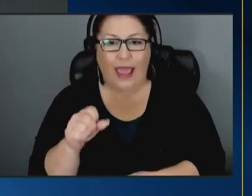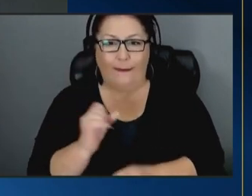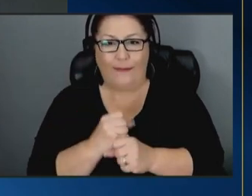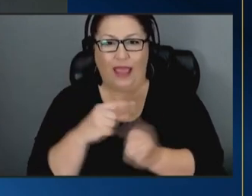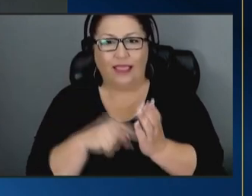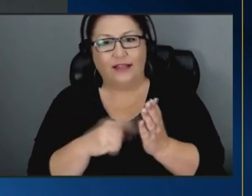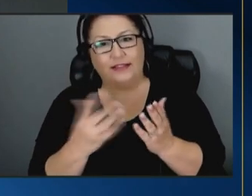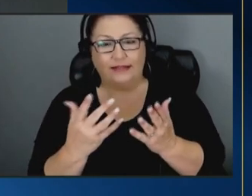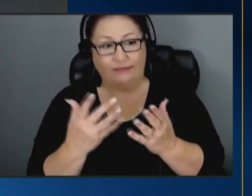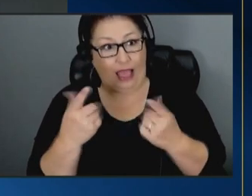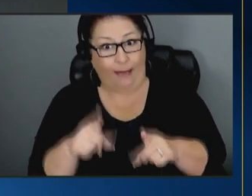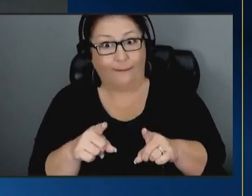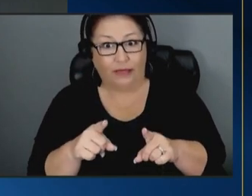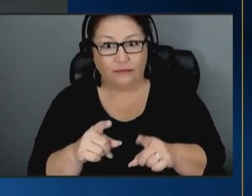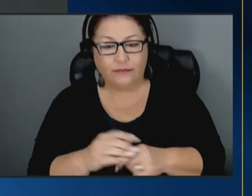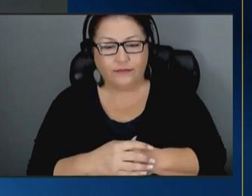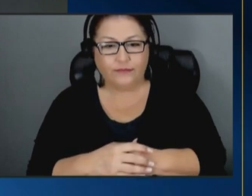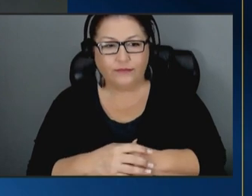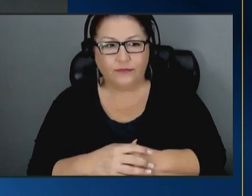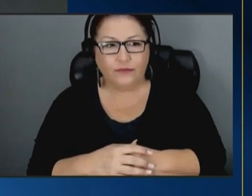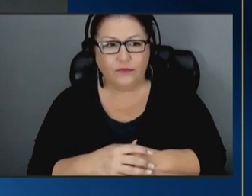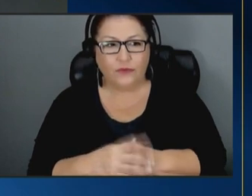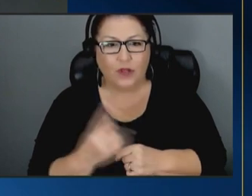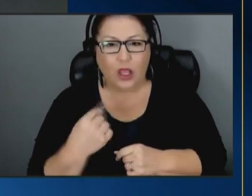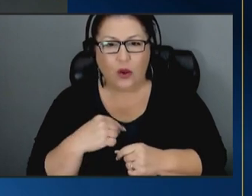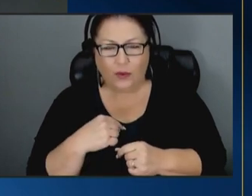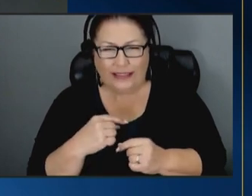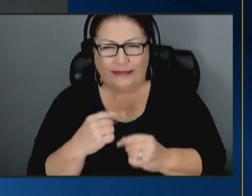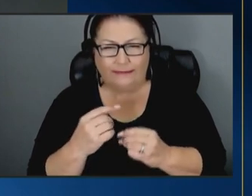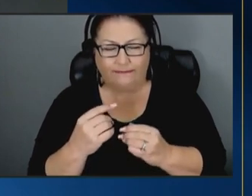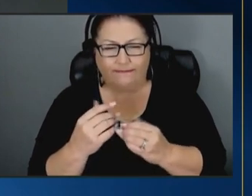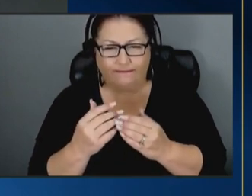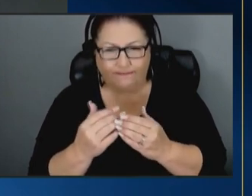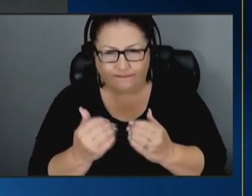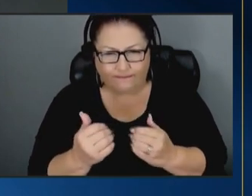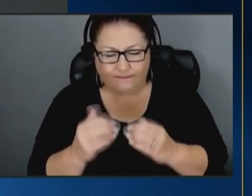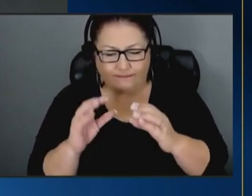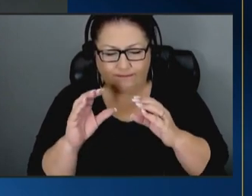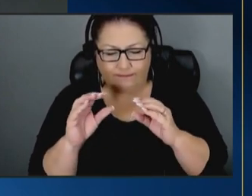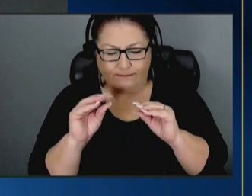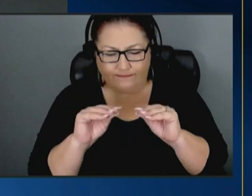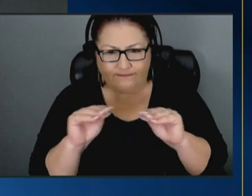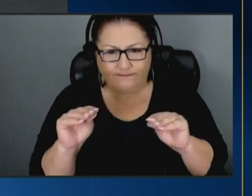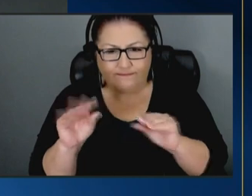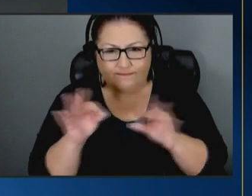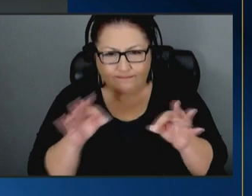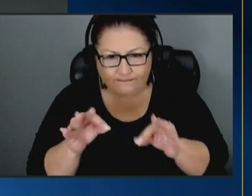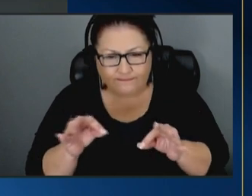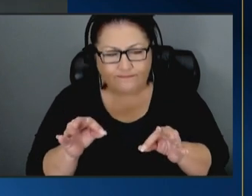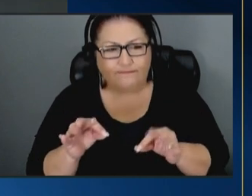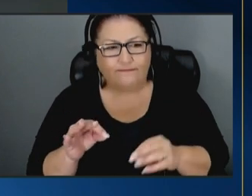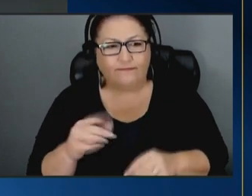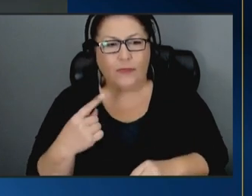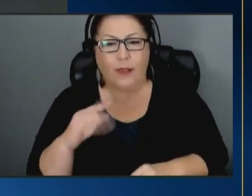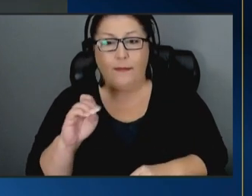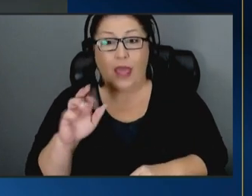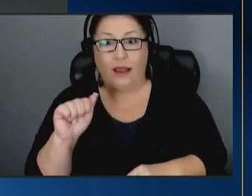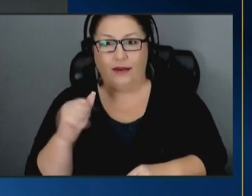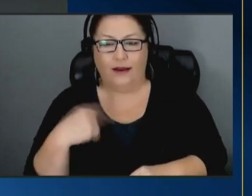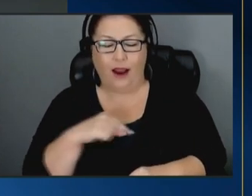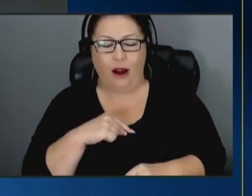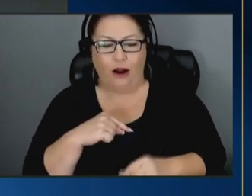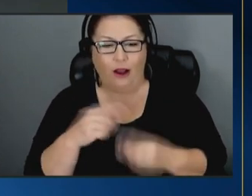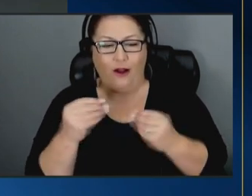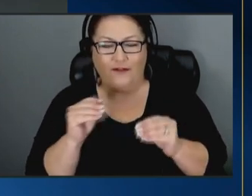you know happen and we just broke it down so that and i was uh becca in our office is terrific and she must be out there